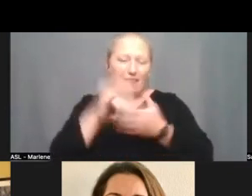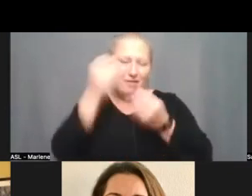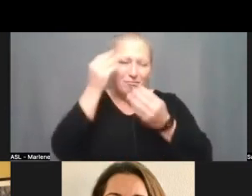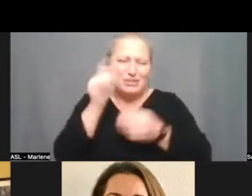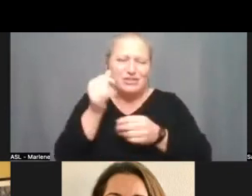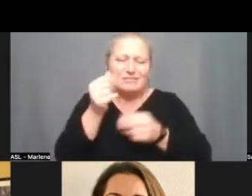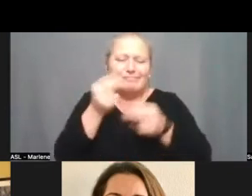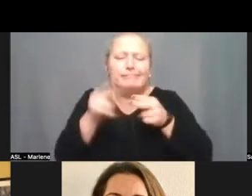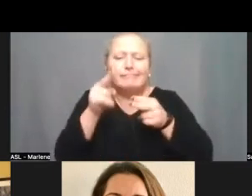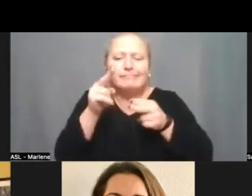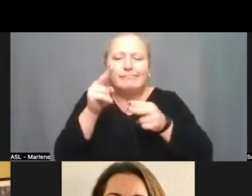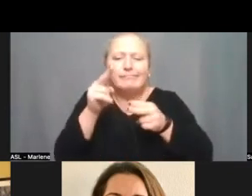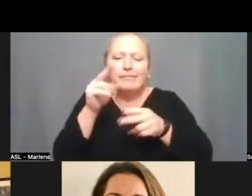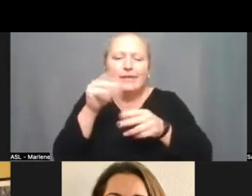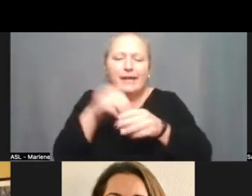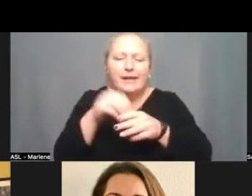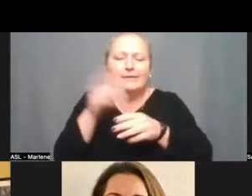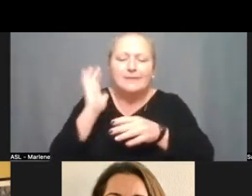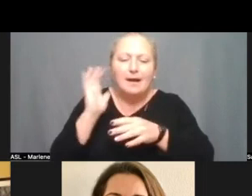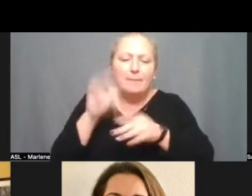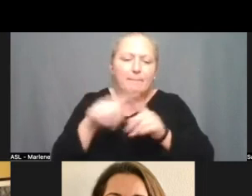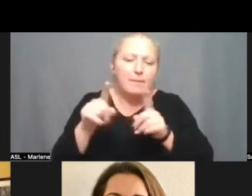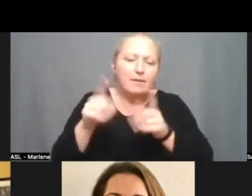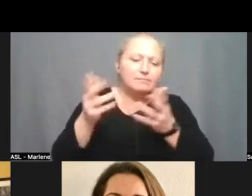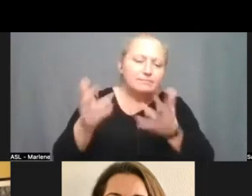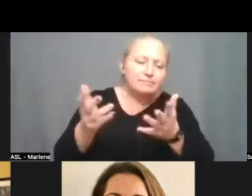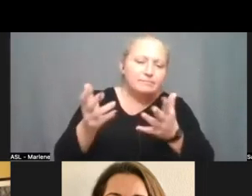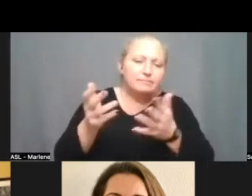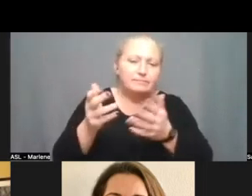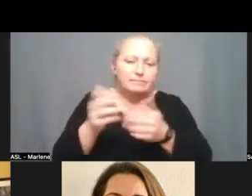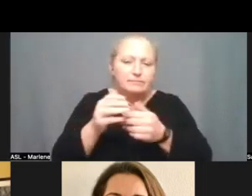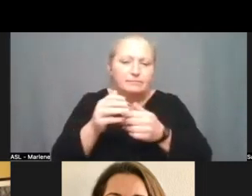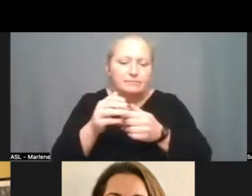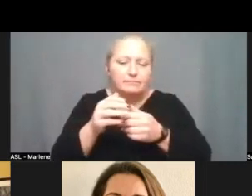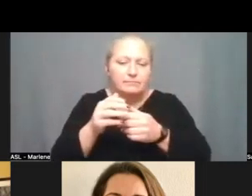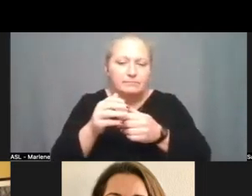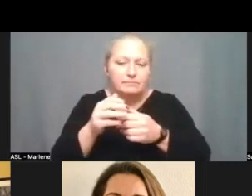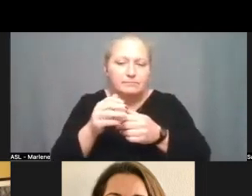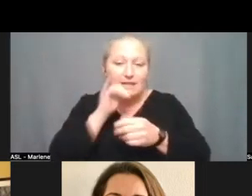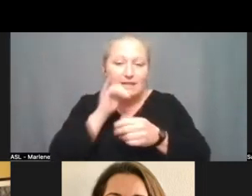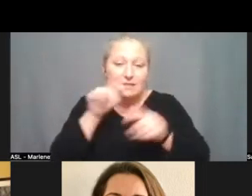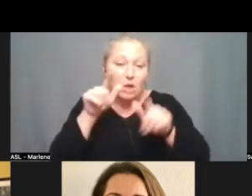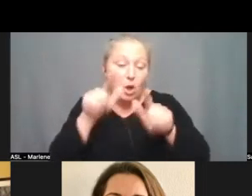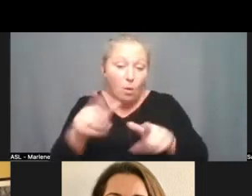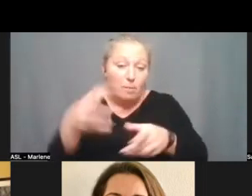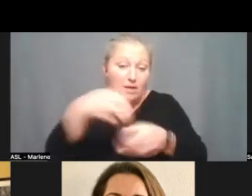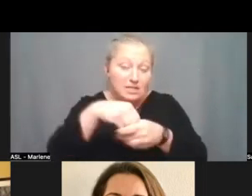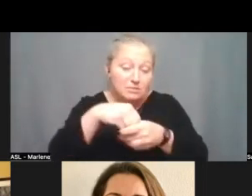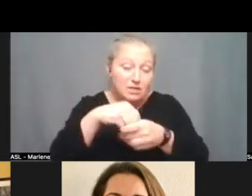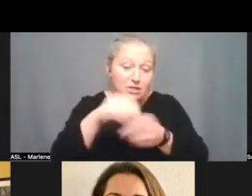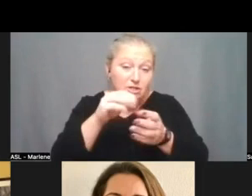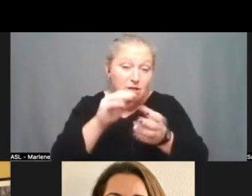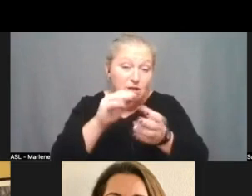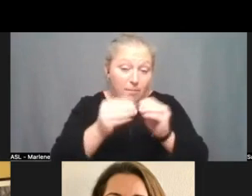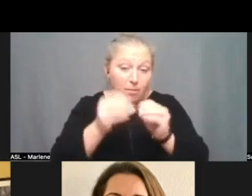time is it is is it is the lower participation rate in that data or the data